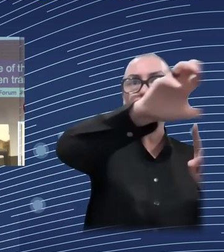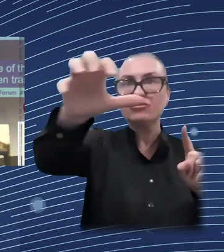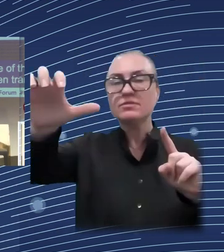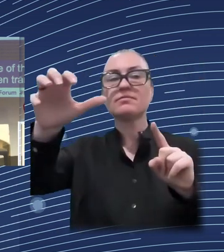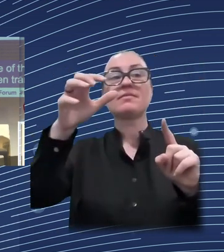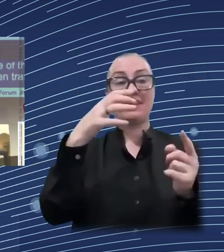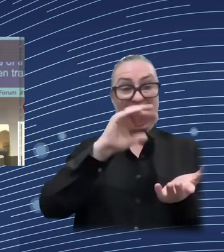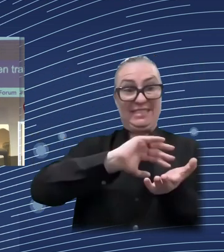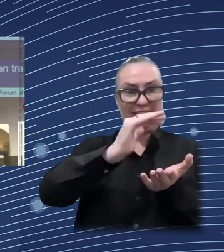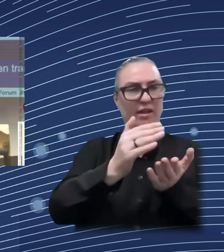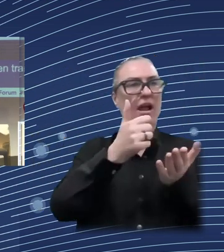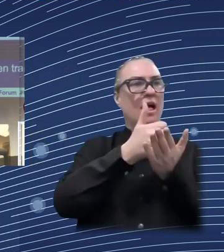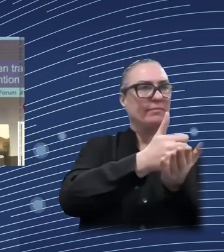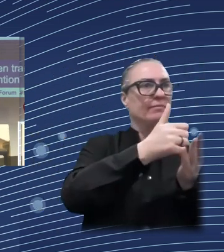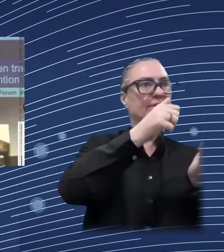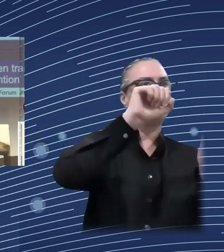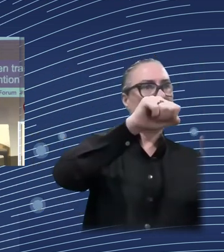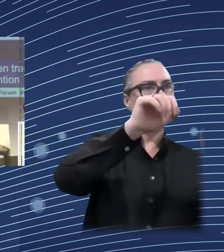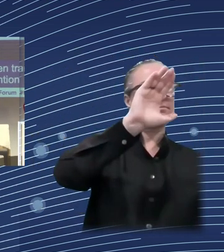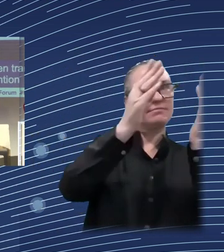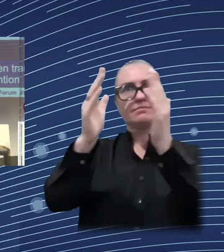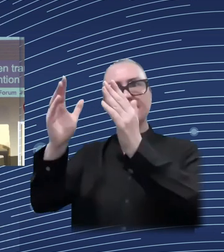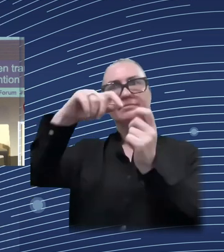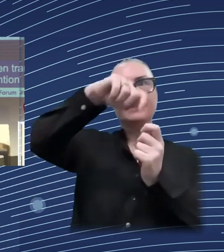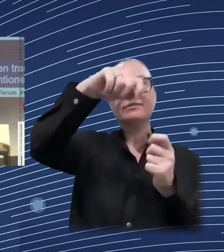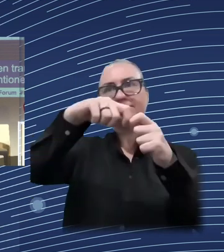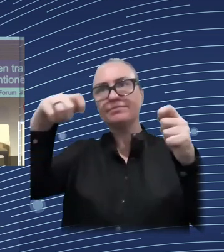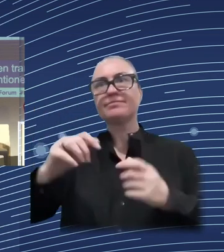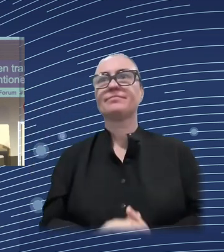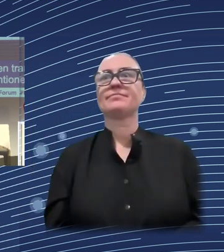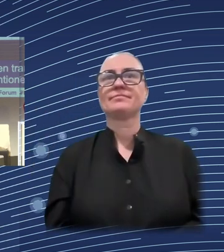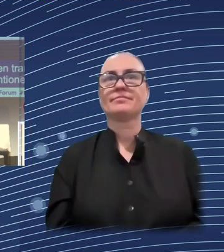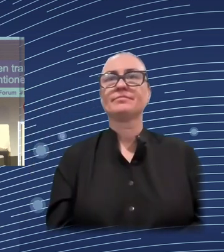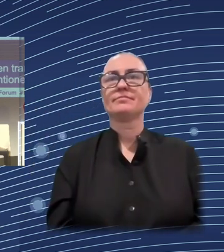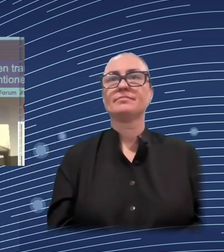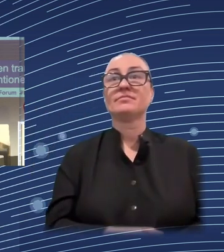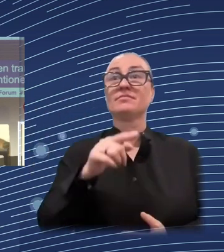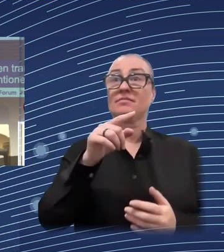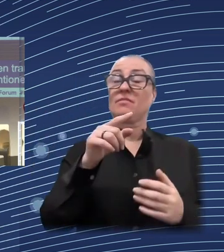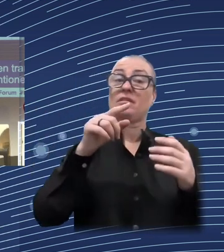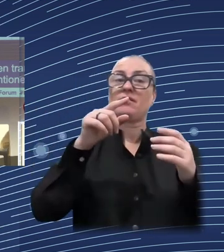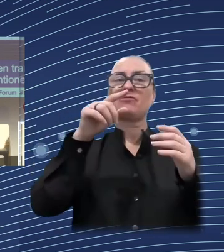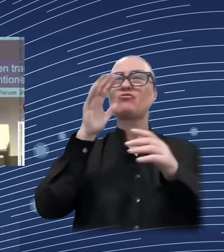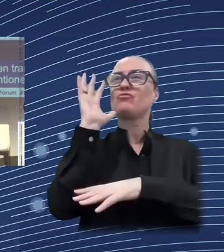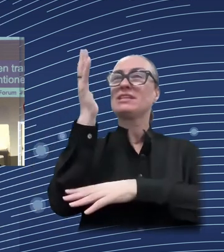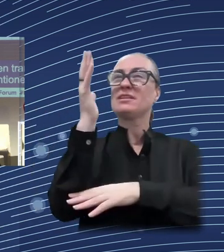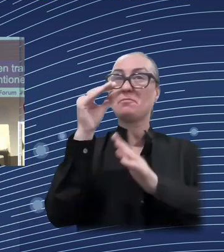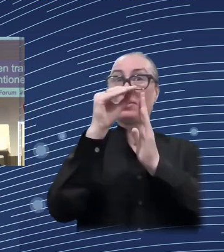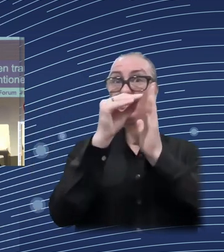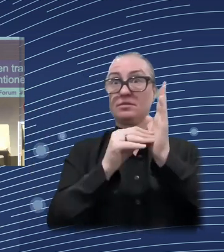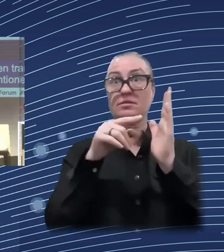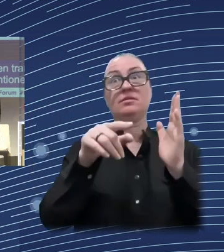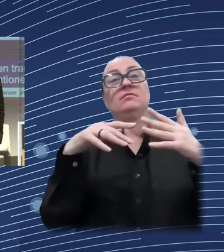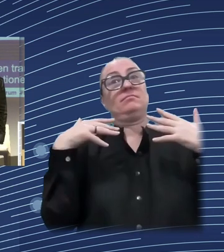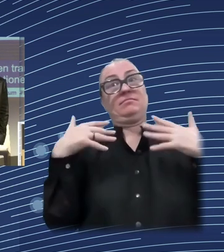regarding the digital transition, which is the possibility with